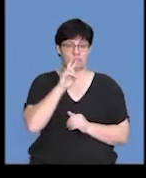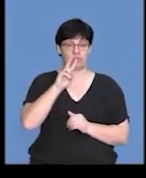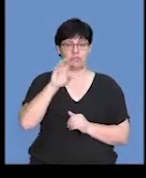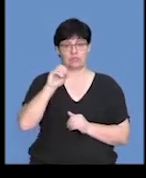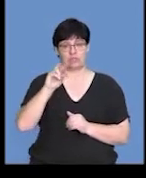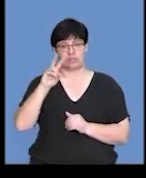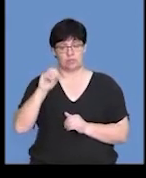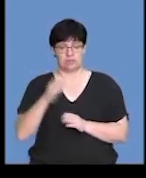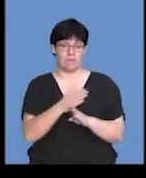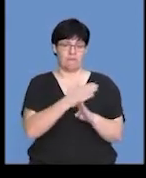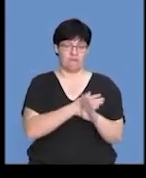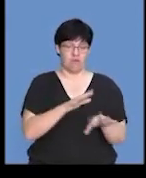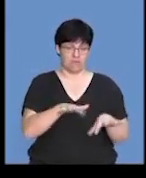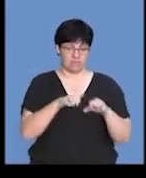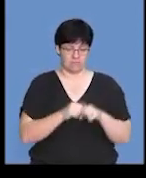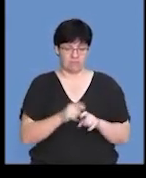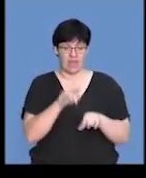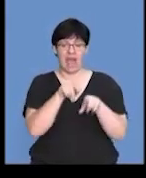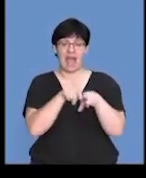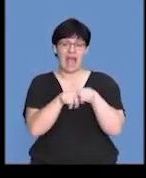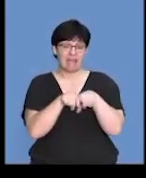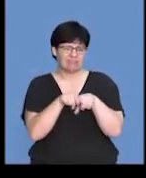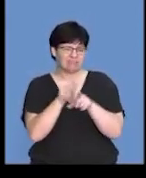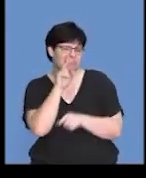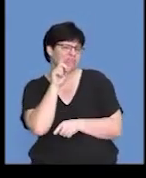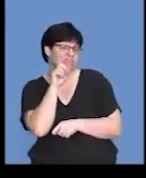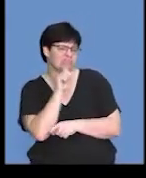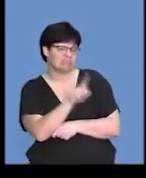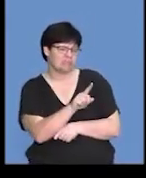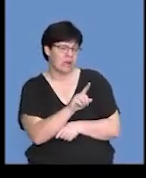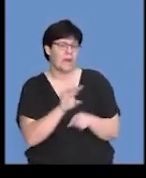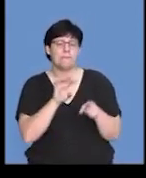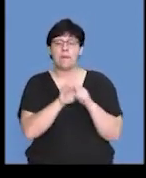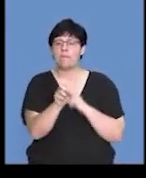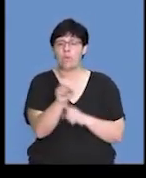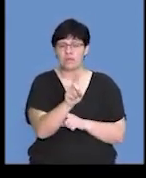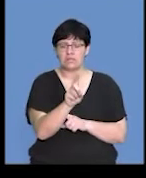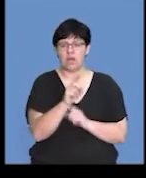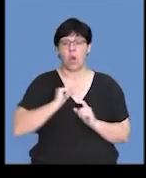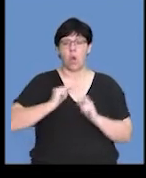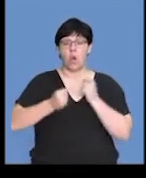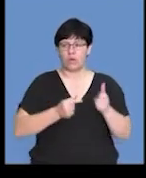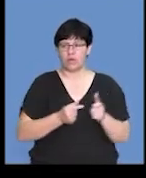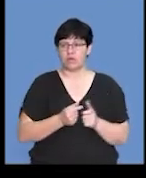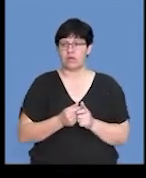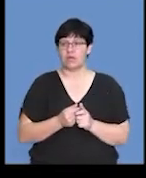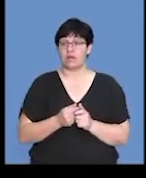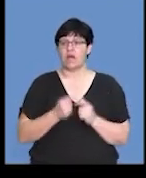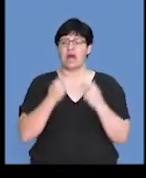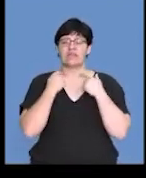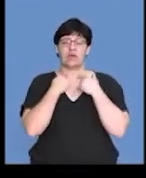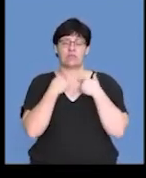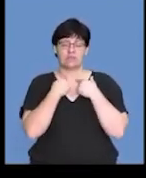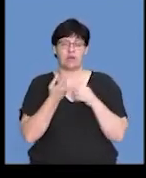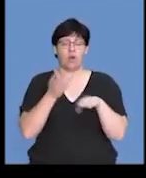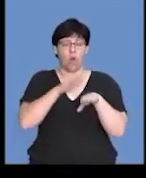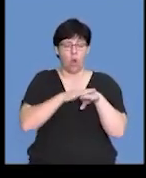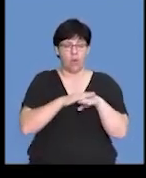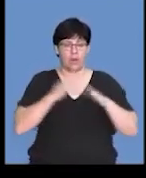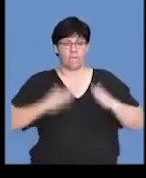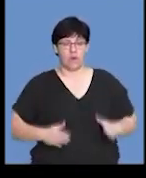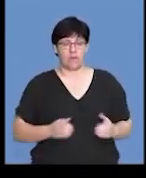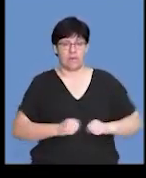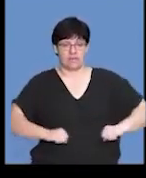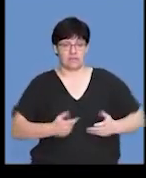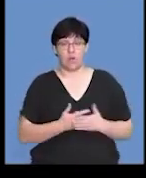exams. An experiment was conducted to determine the effect of hormone thyroxin on the body mass